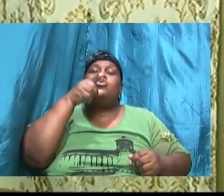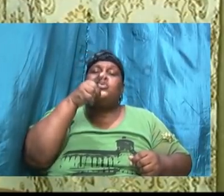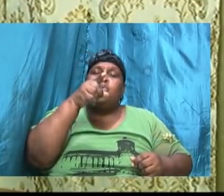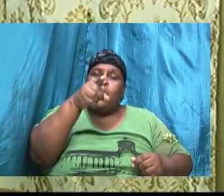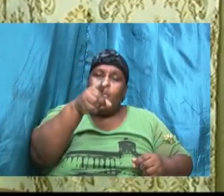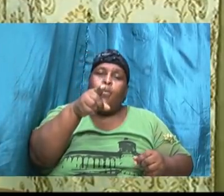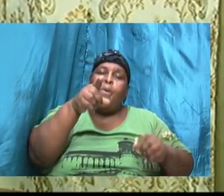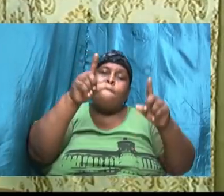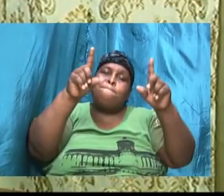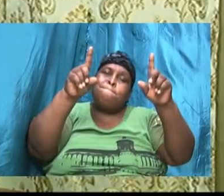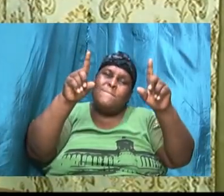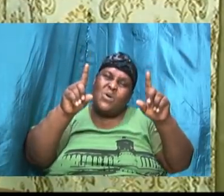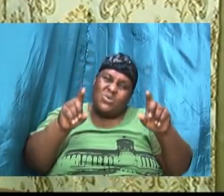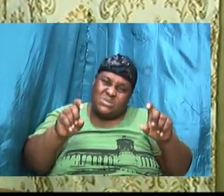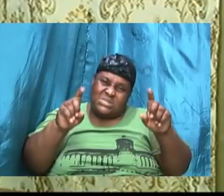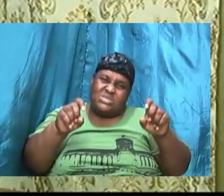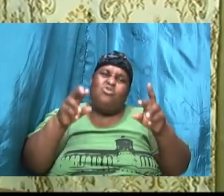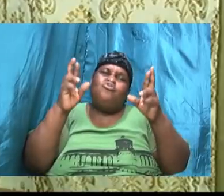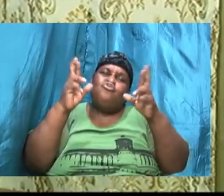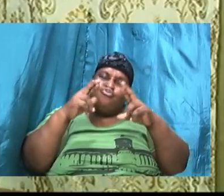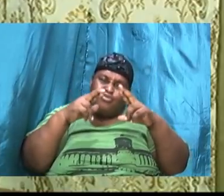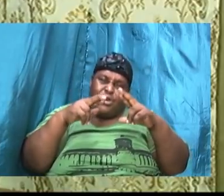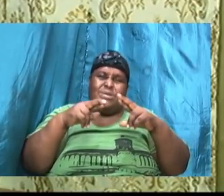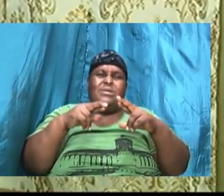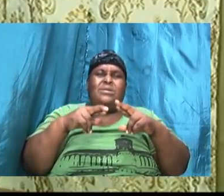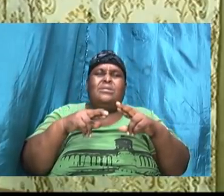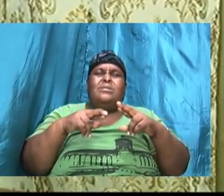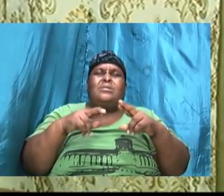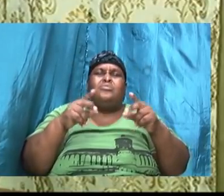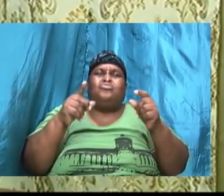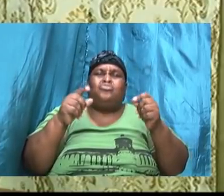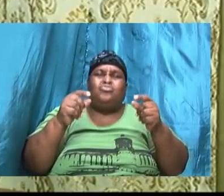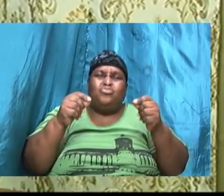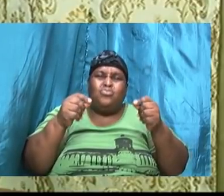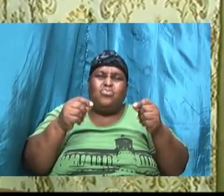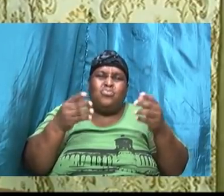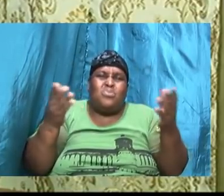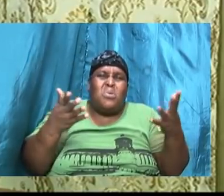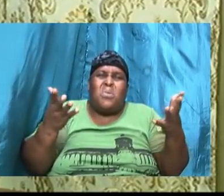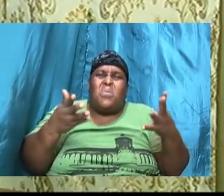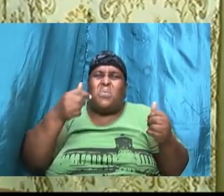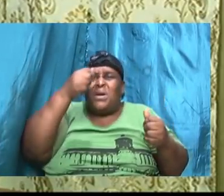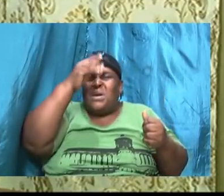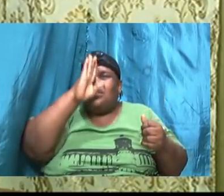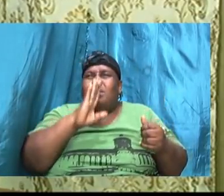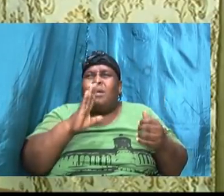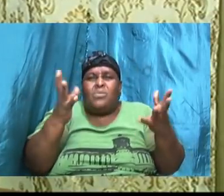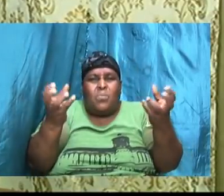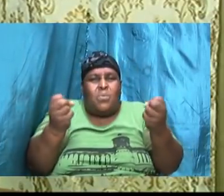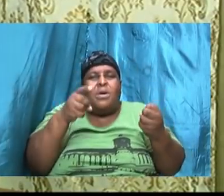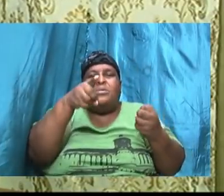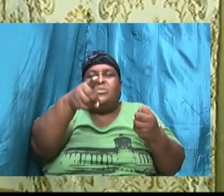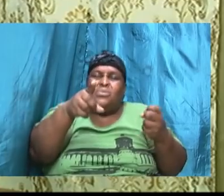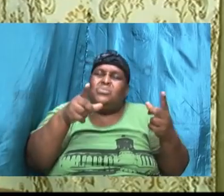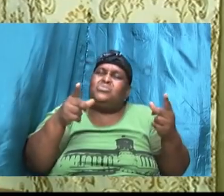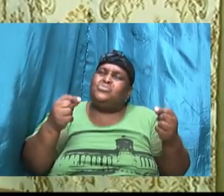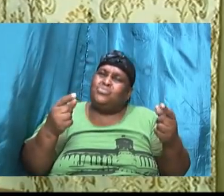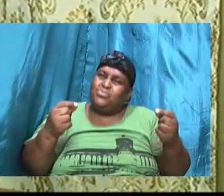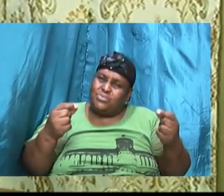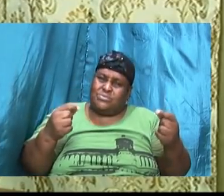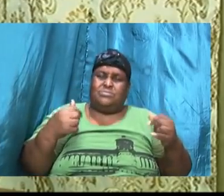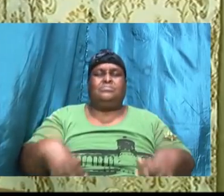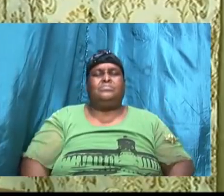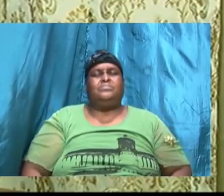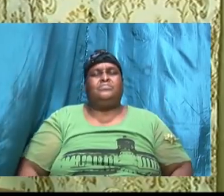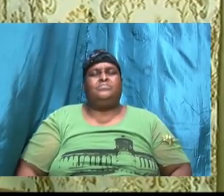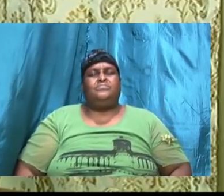it is that he desires you to do I have this in bowl and in red in my document before God